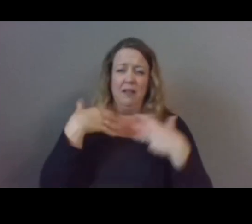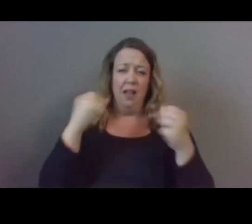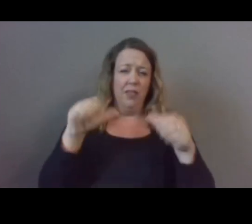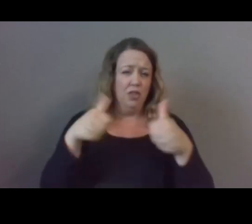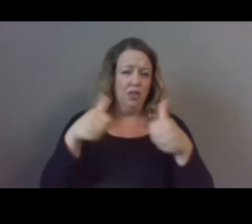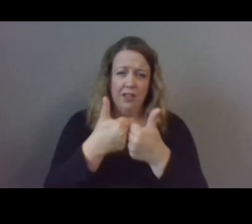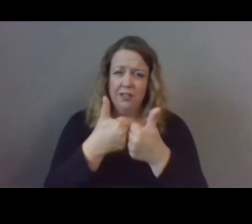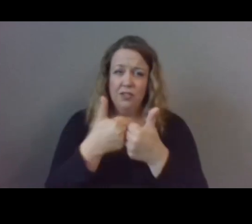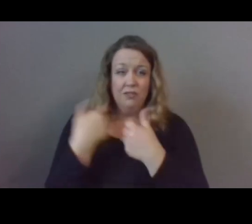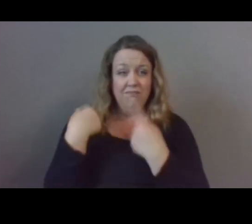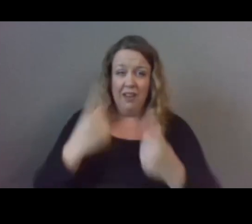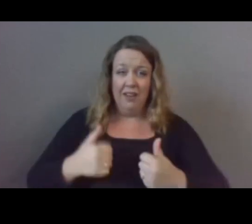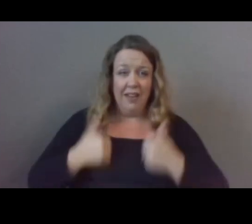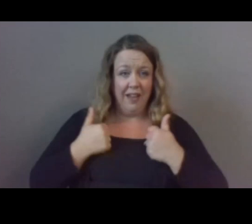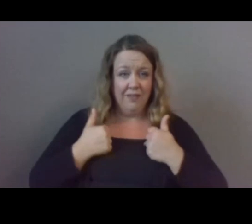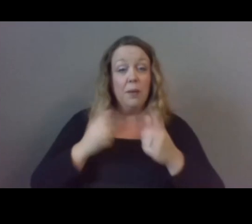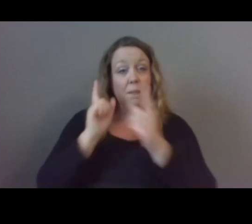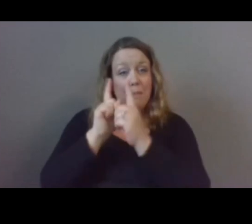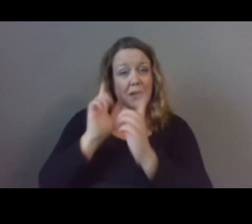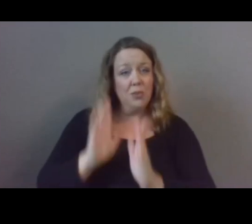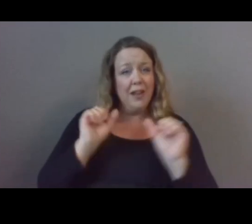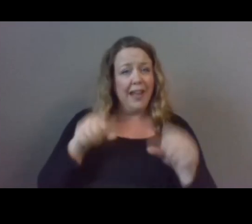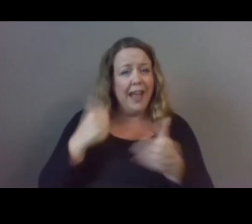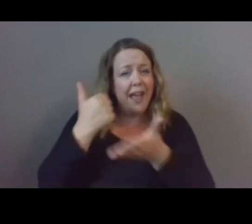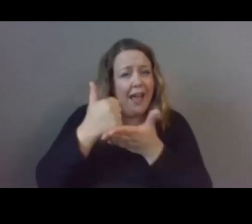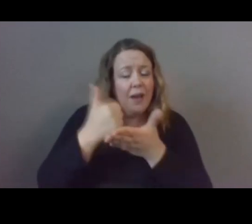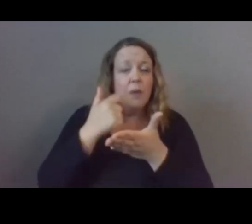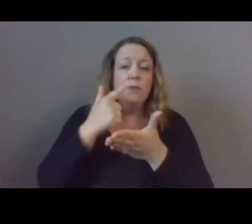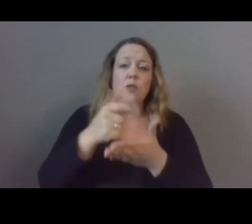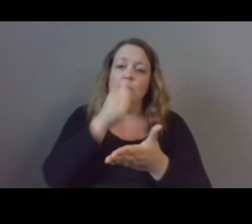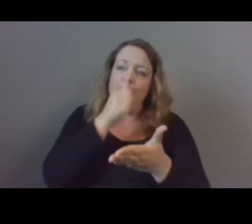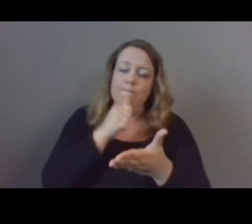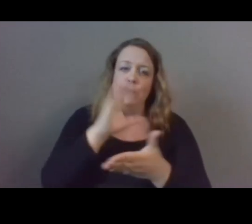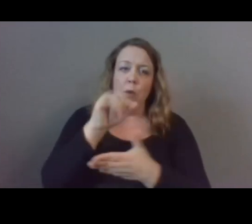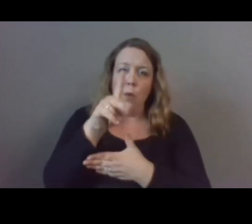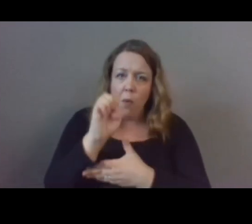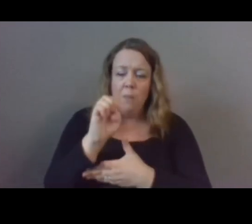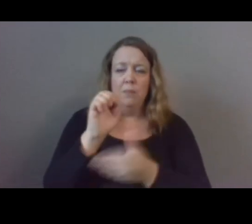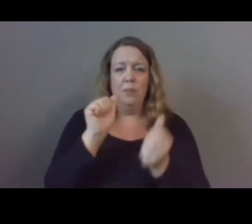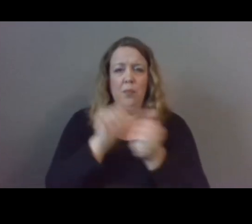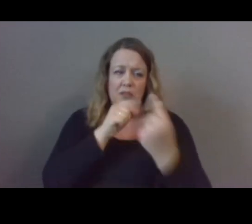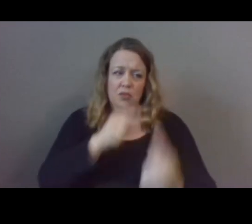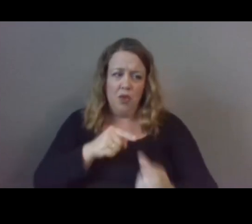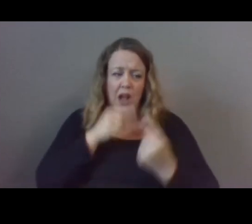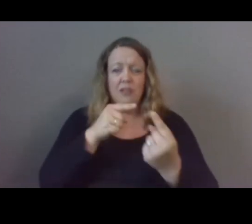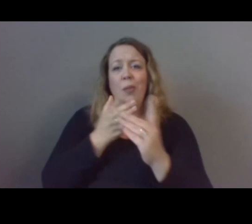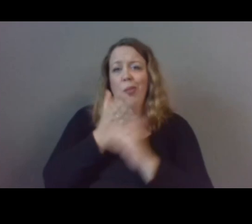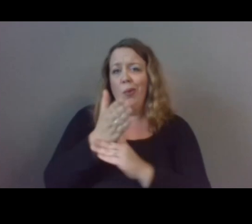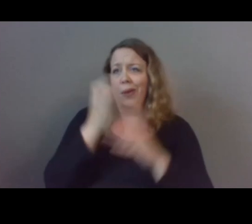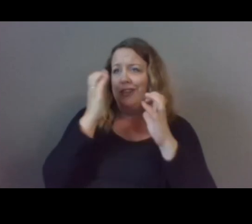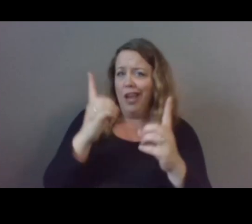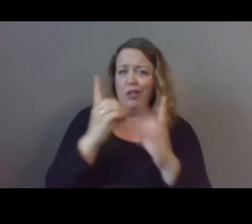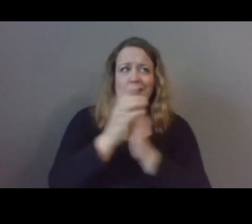lives, and mentors can help youth cope with these struggles and support their mental well-being through educational attainment, skills training,